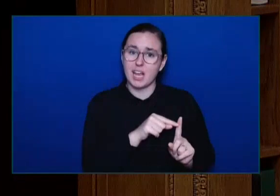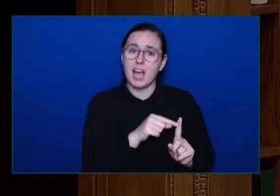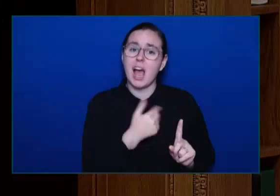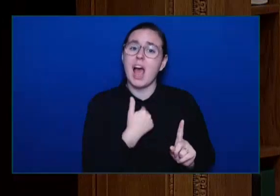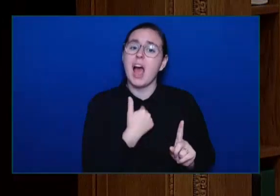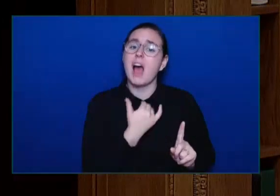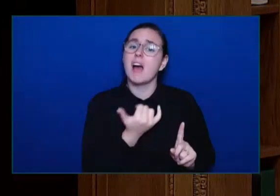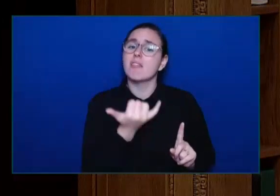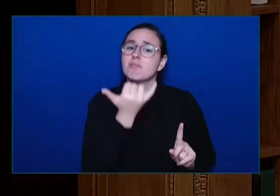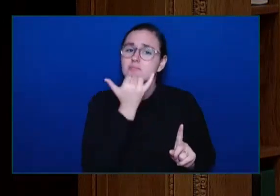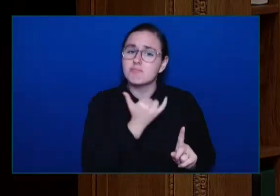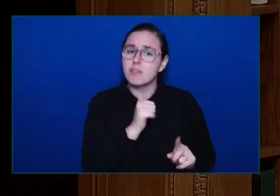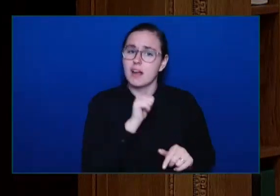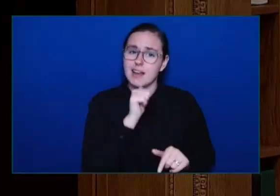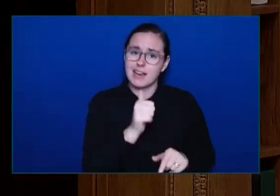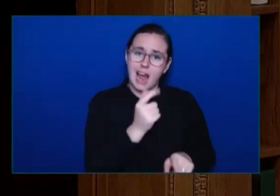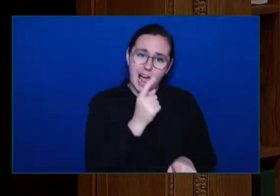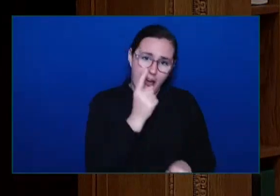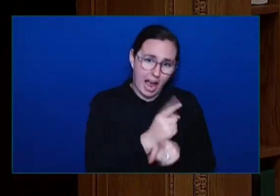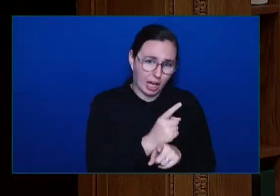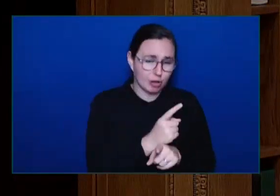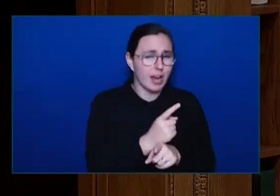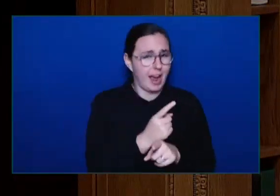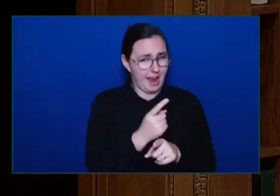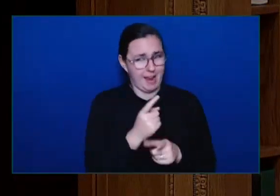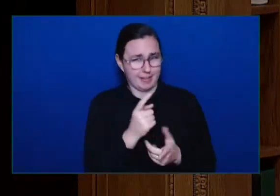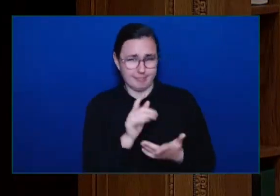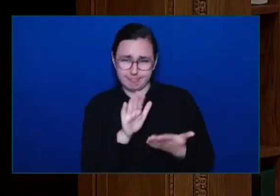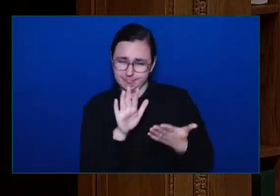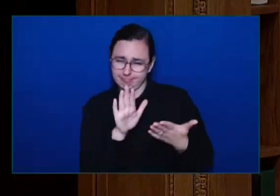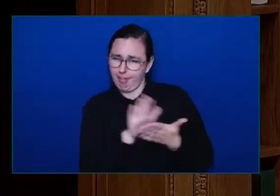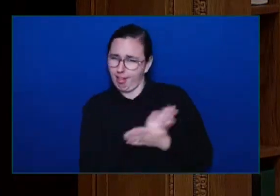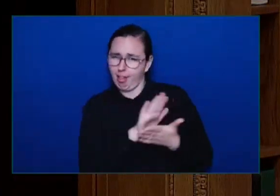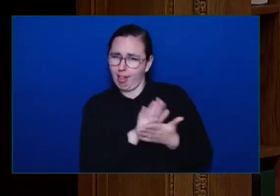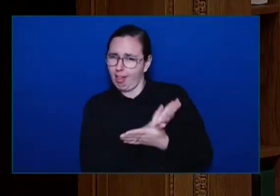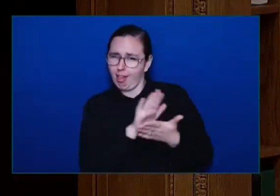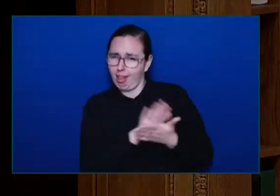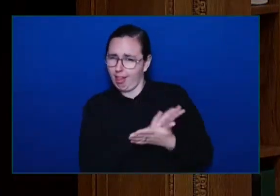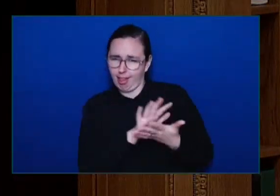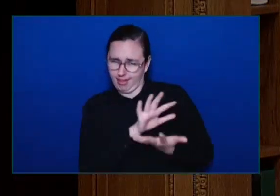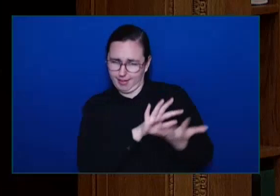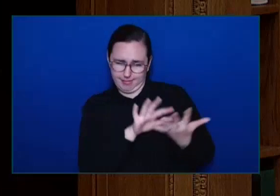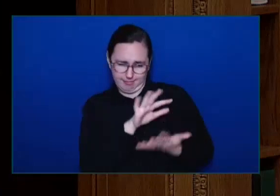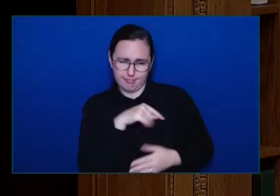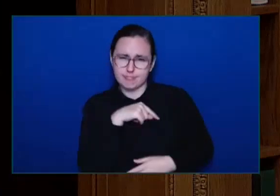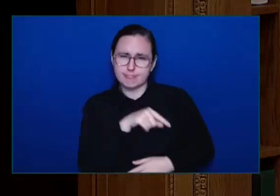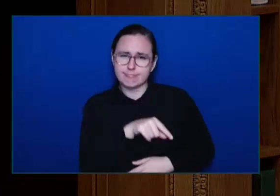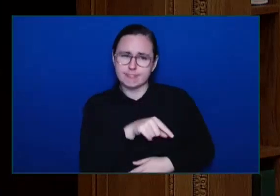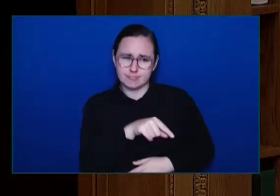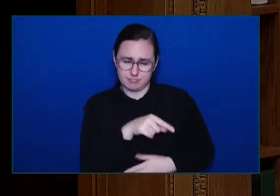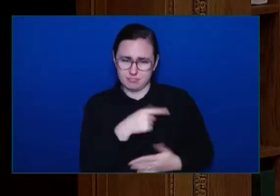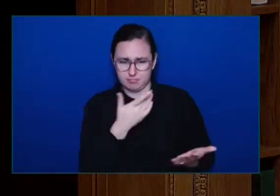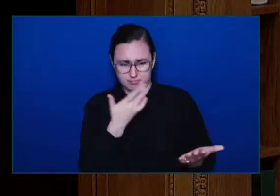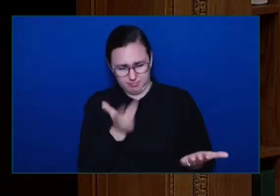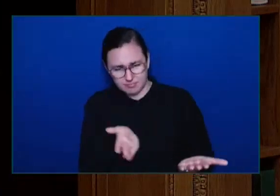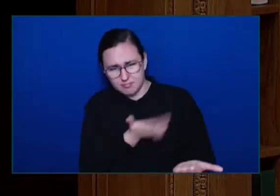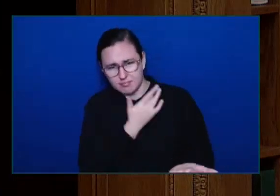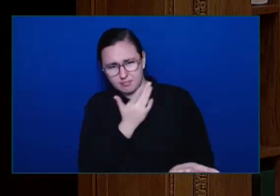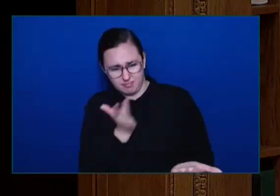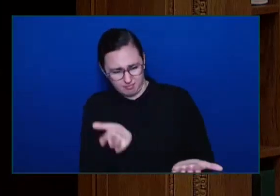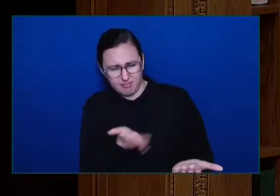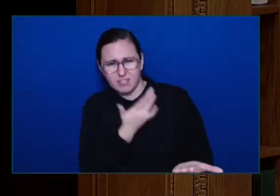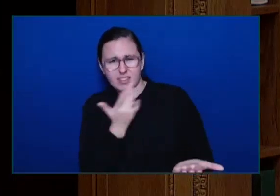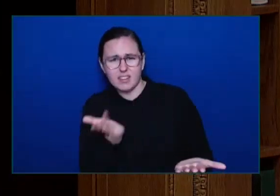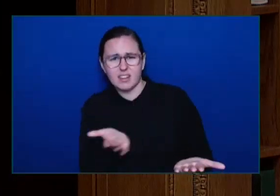Now the Premier wants to stand here And portray himself as a hapless